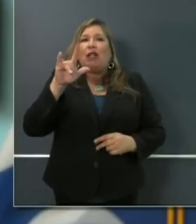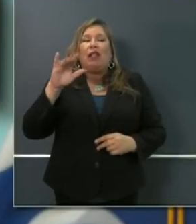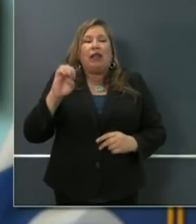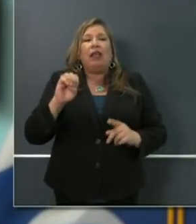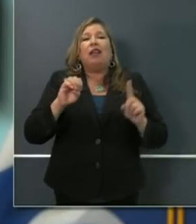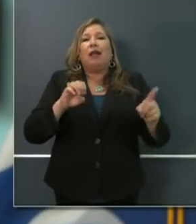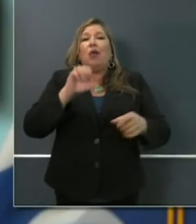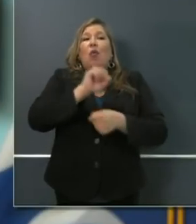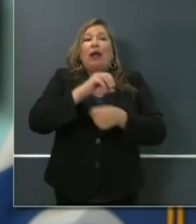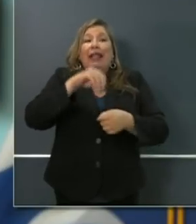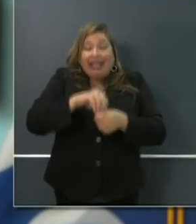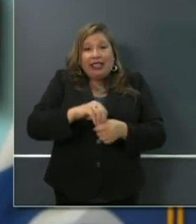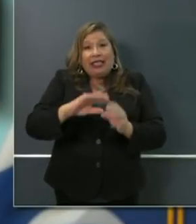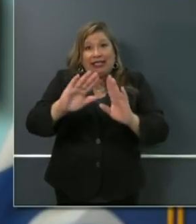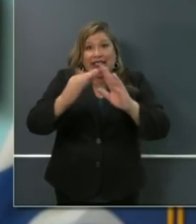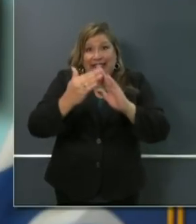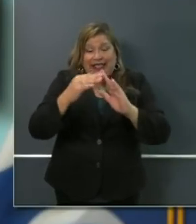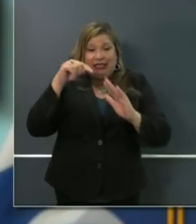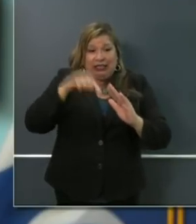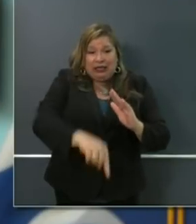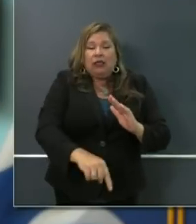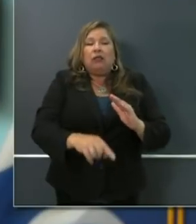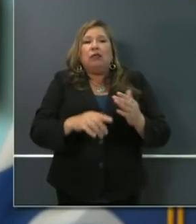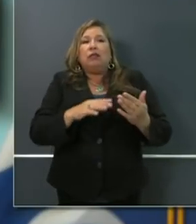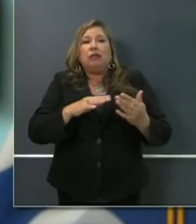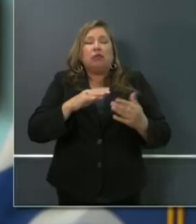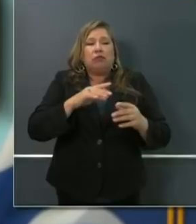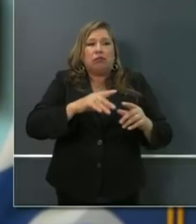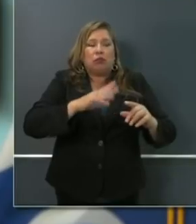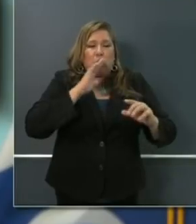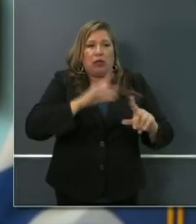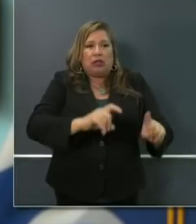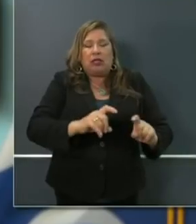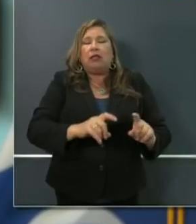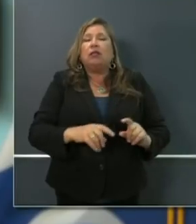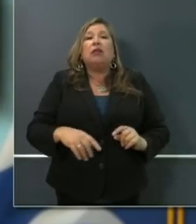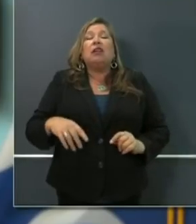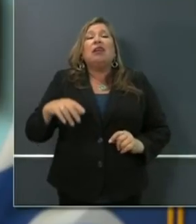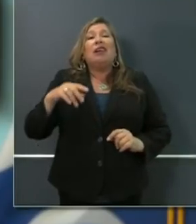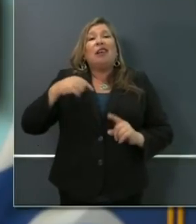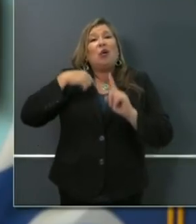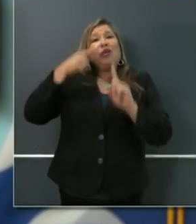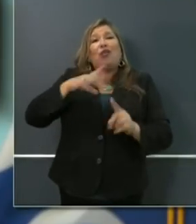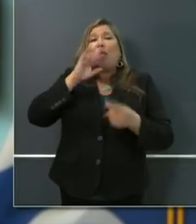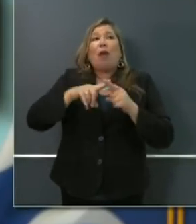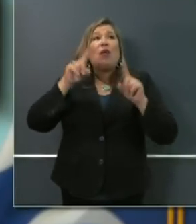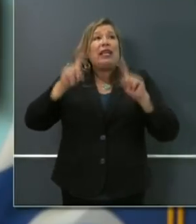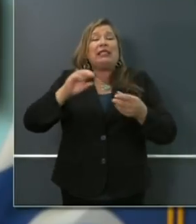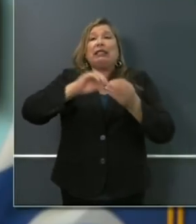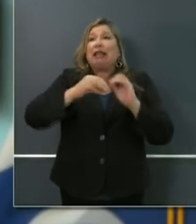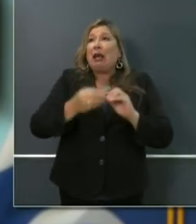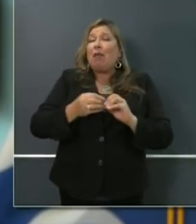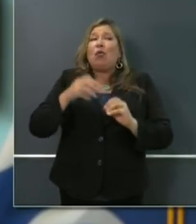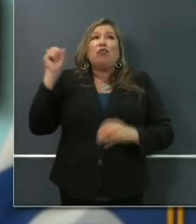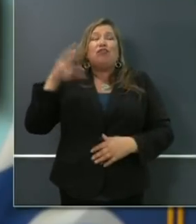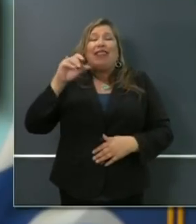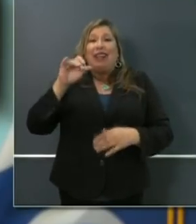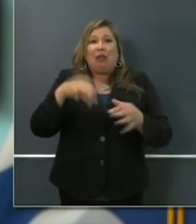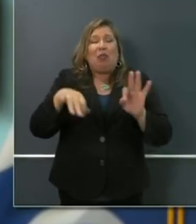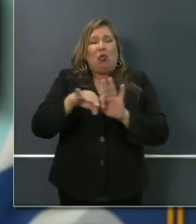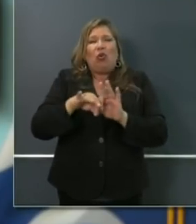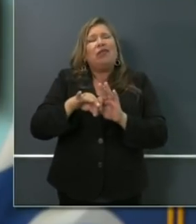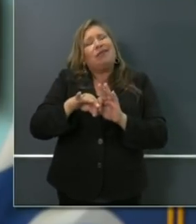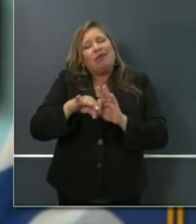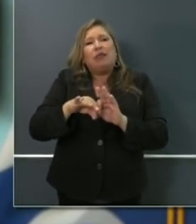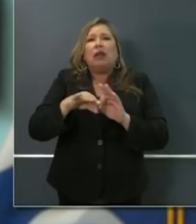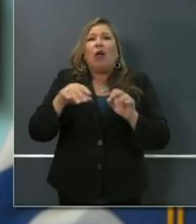inner cities as well. So it's not, again, the test numbers. It's who we're testing and how we're addressing social economics